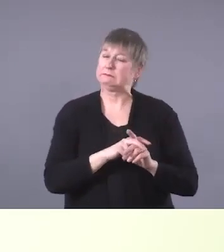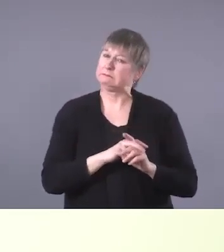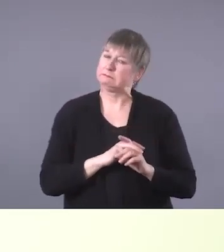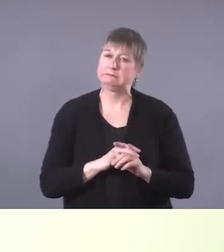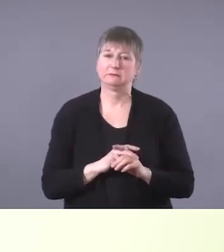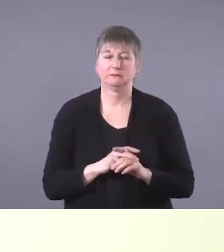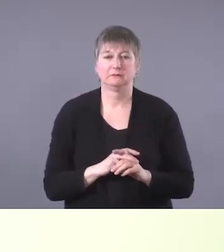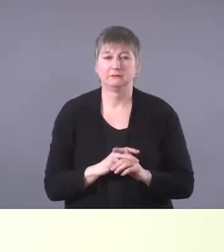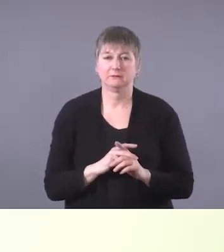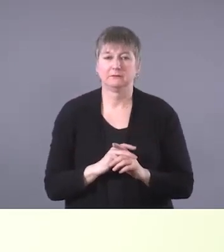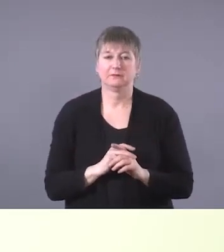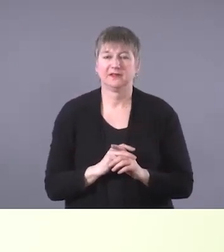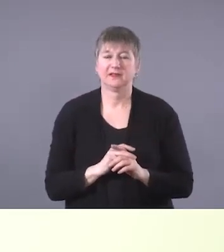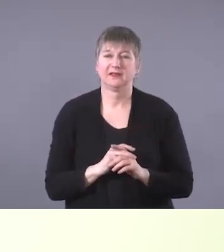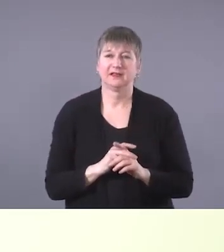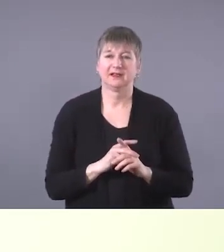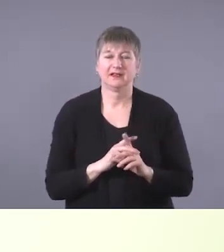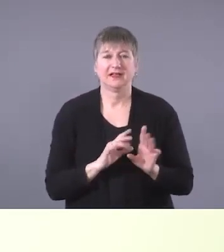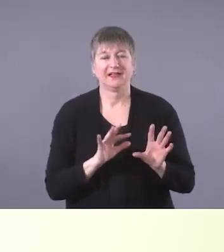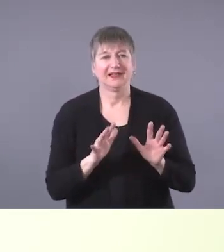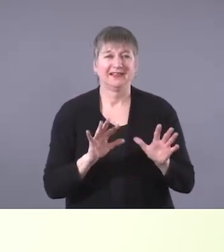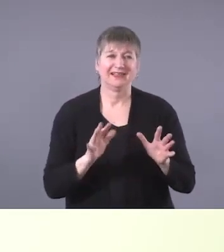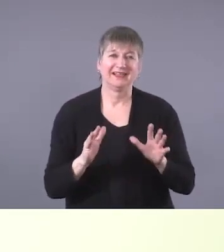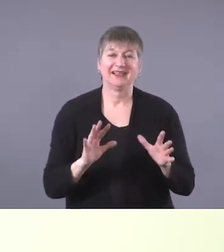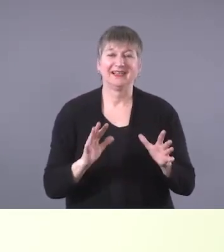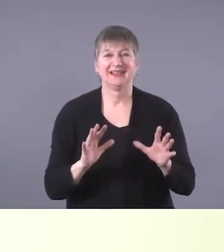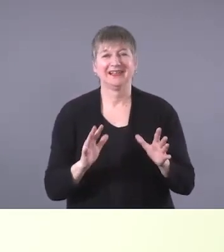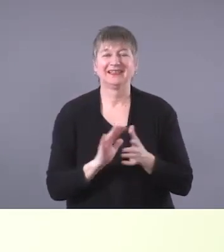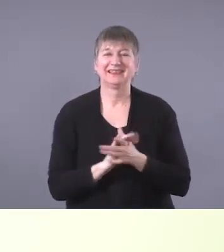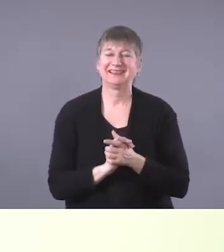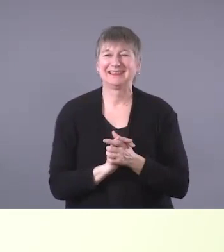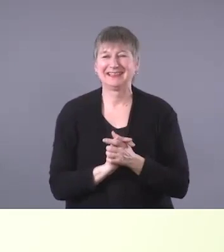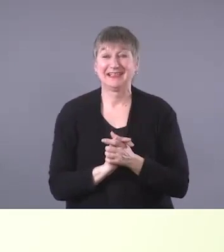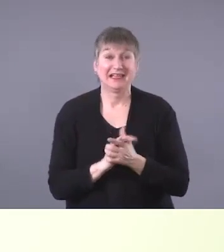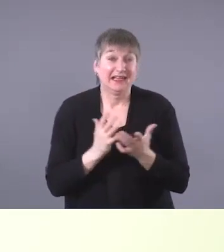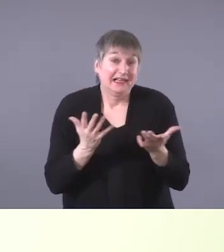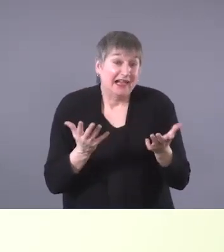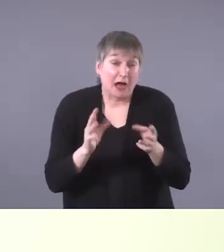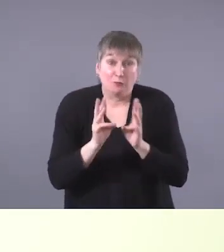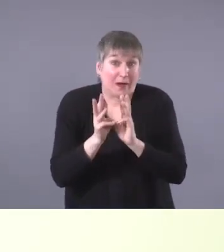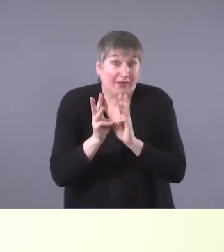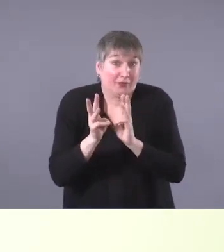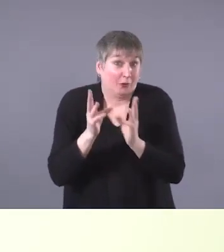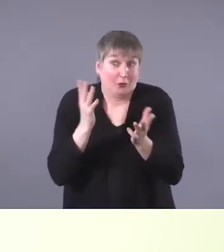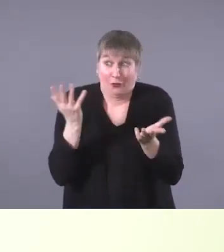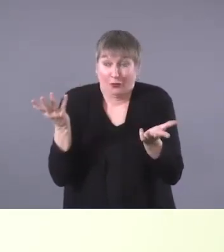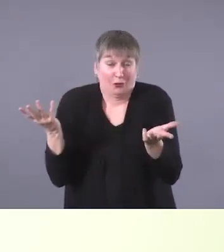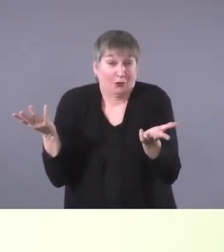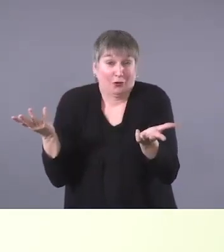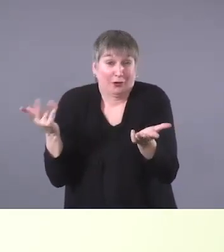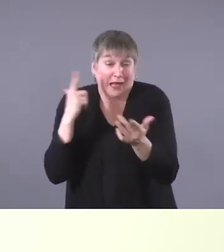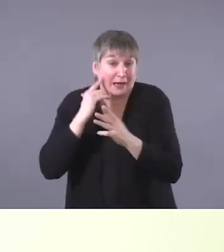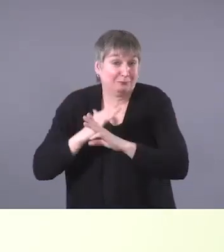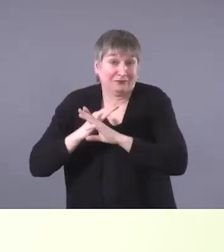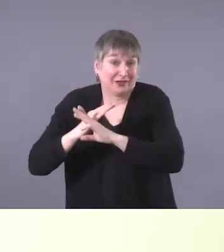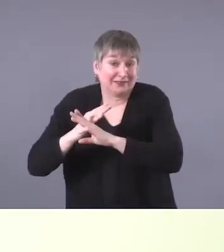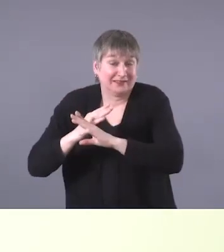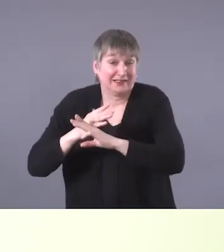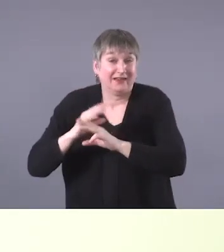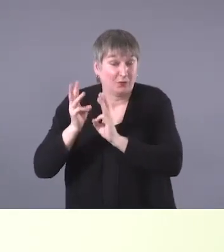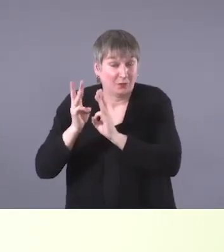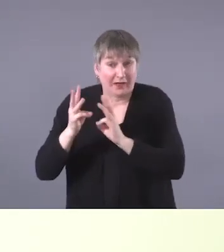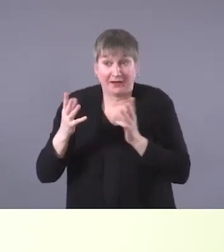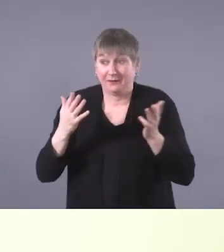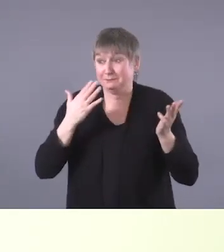And, you know, something like the weather can affect them from coming. If the weather's bad